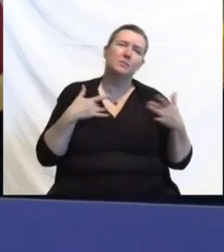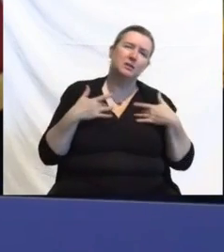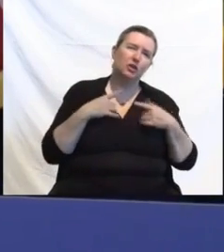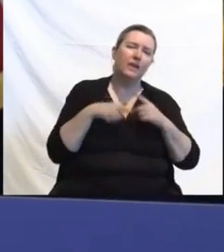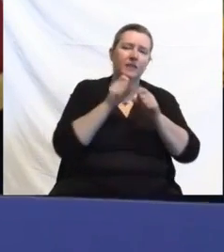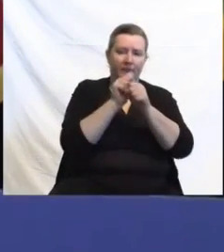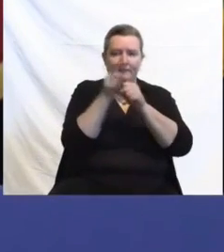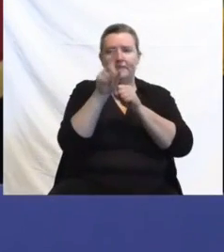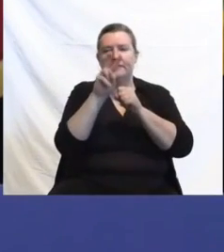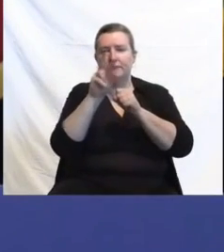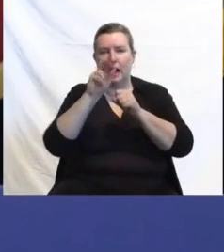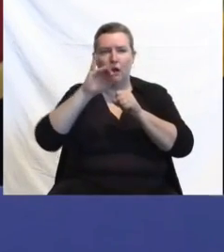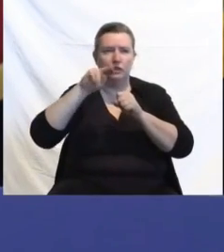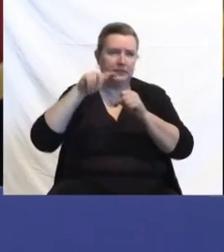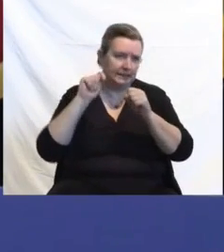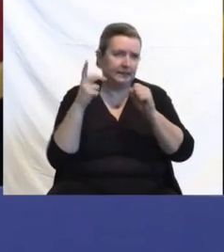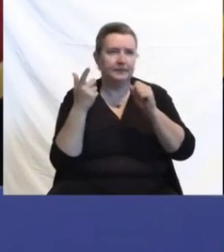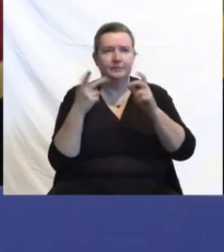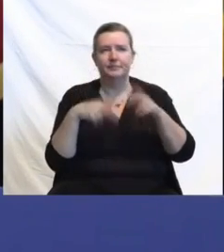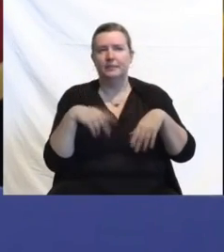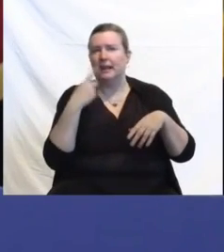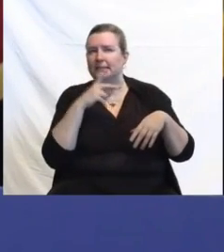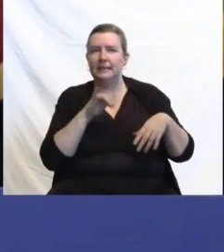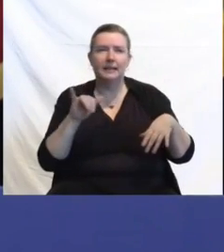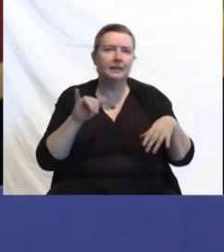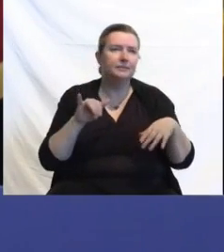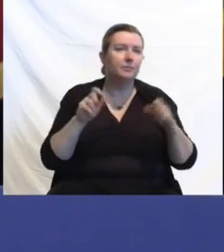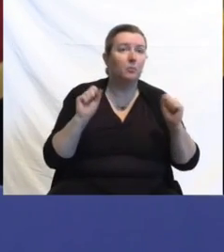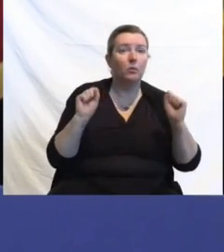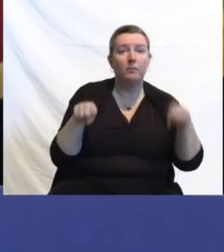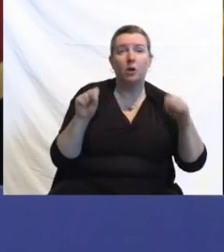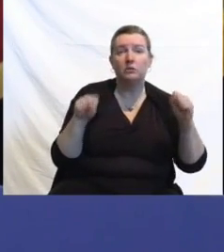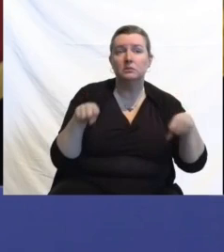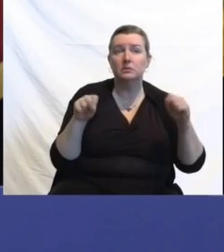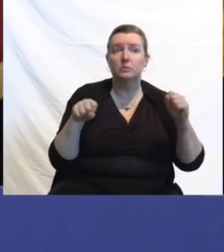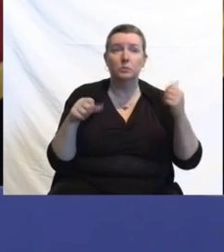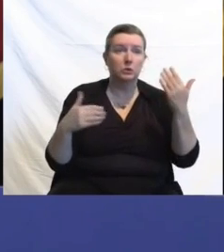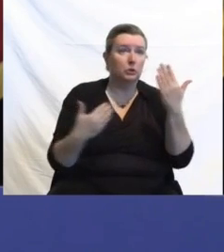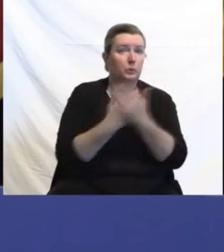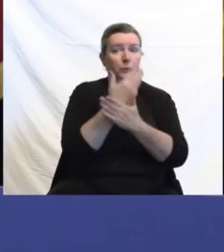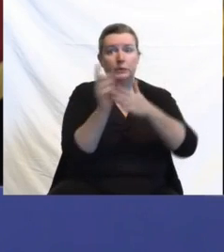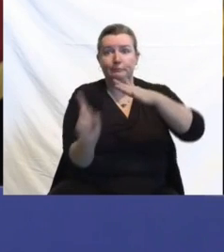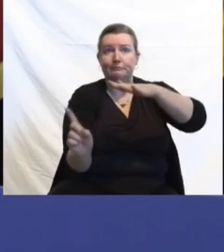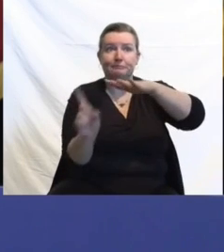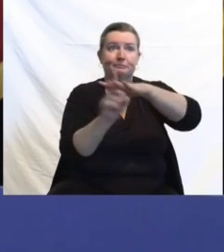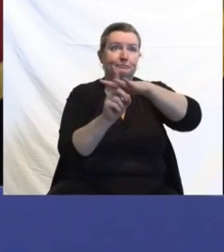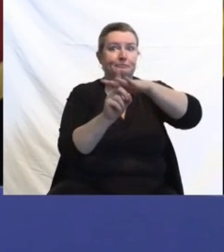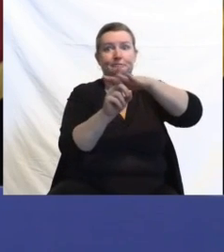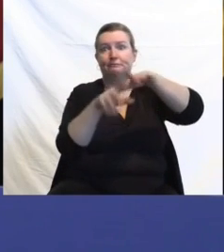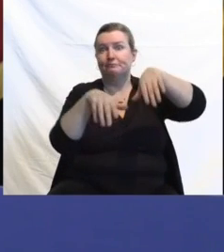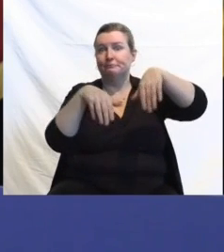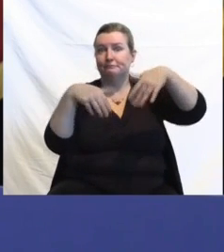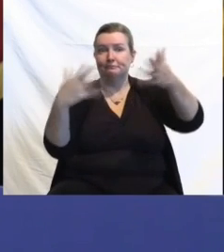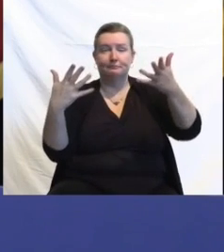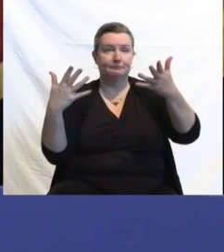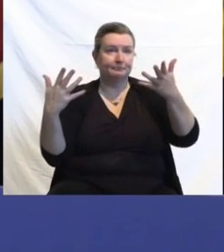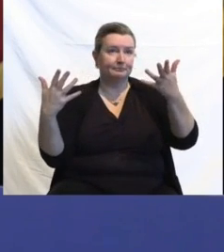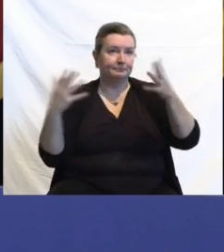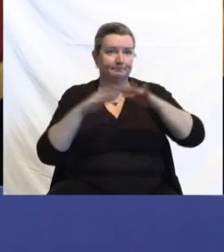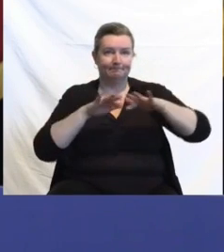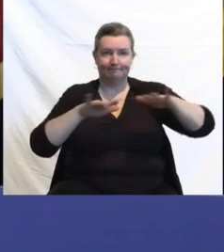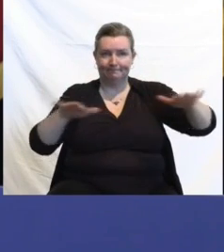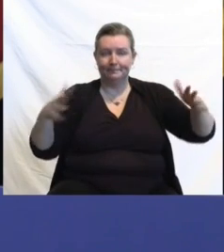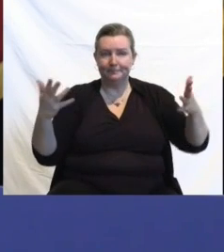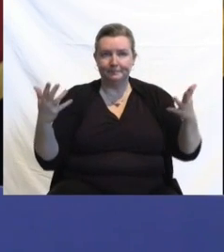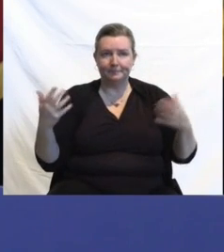monitoring for, you know, potential, you know, new emergence of new variant streams that might be of concern. But